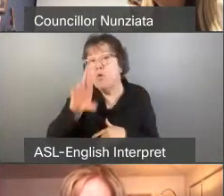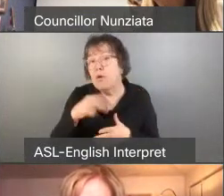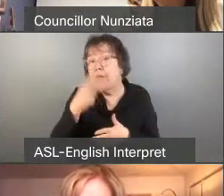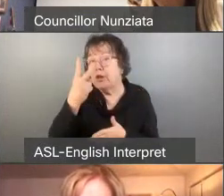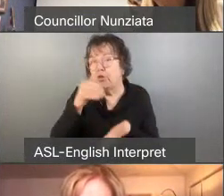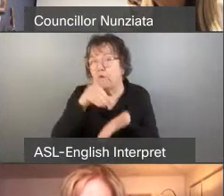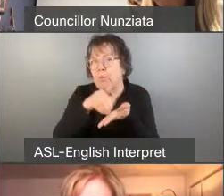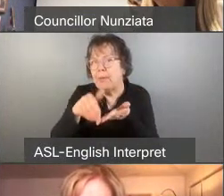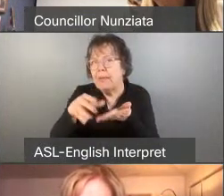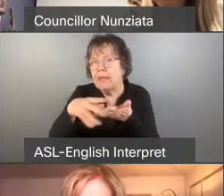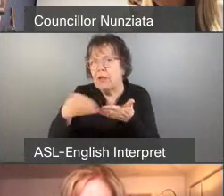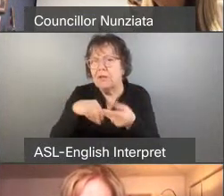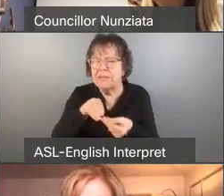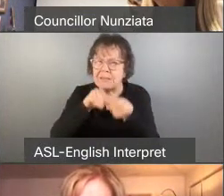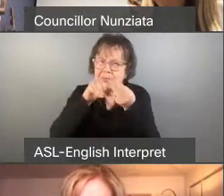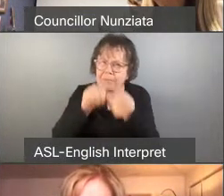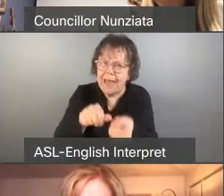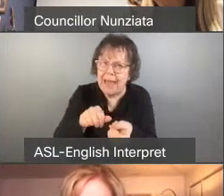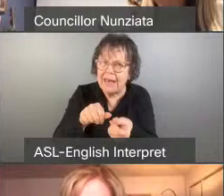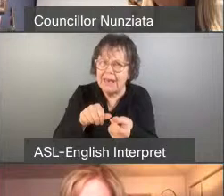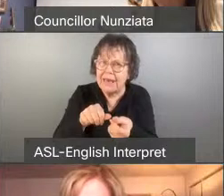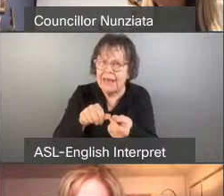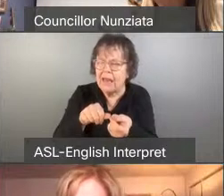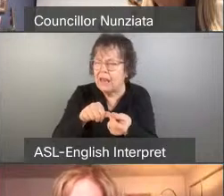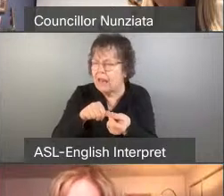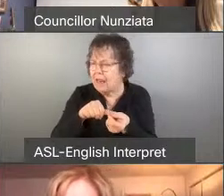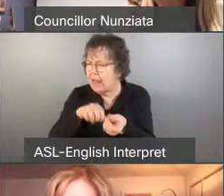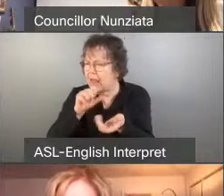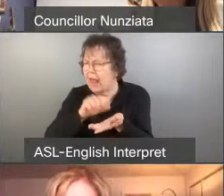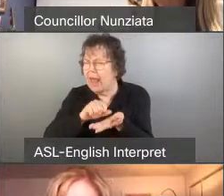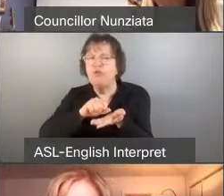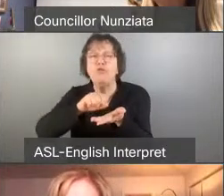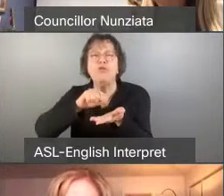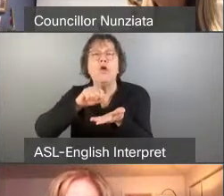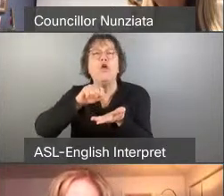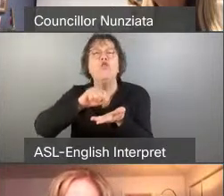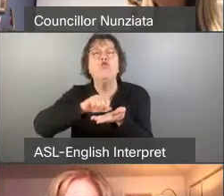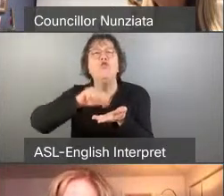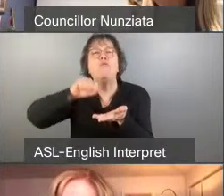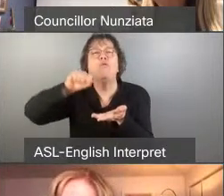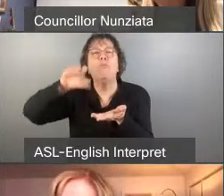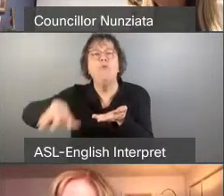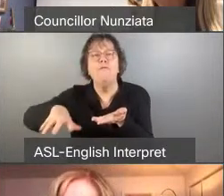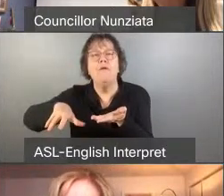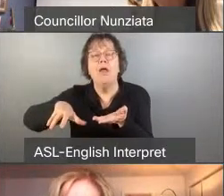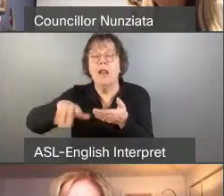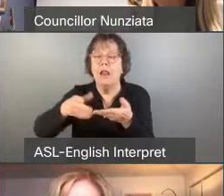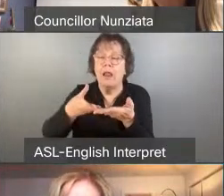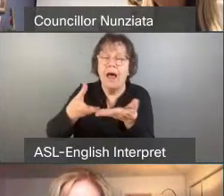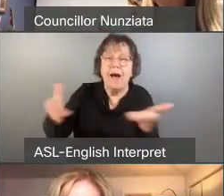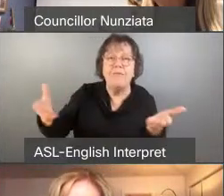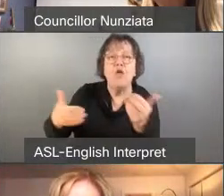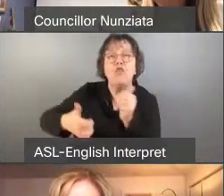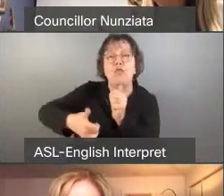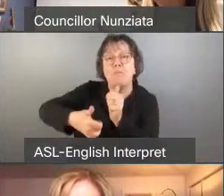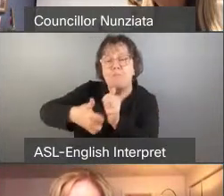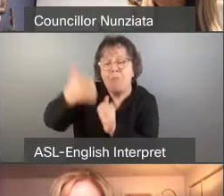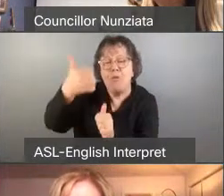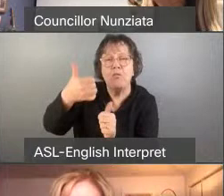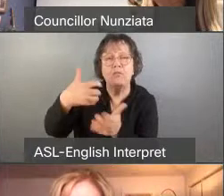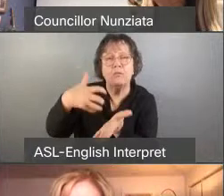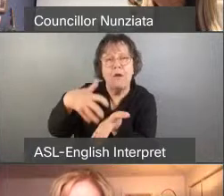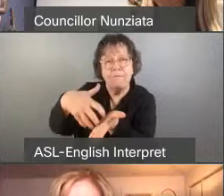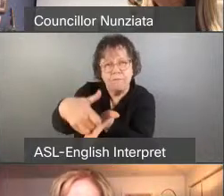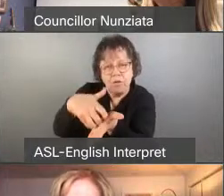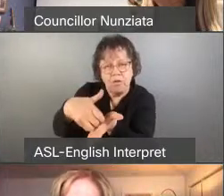spent on the militarized removal of our city's most vulnerable population from public parks. A